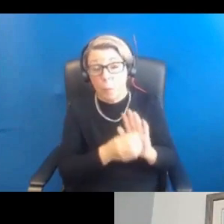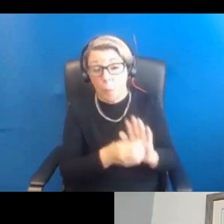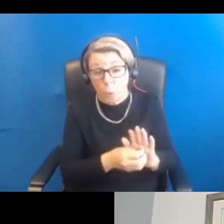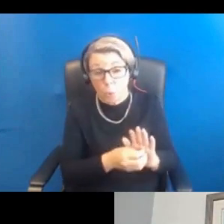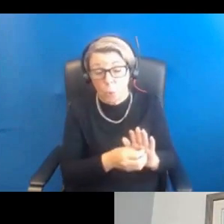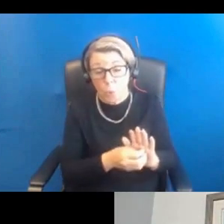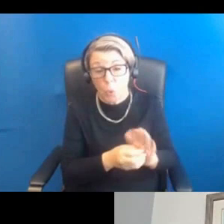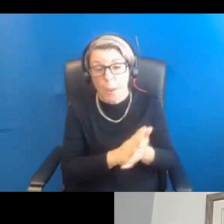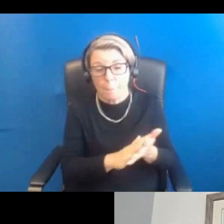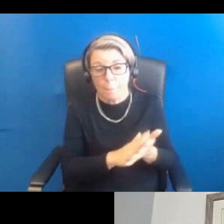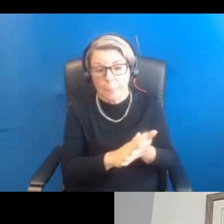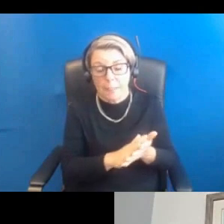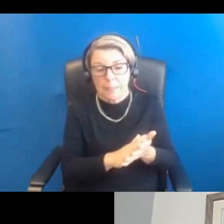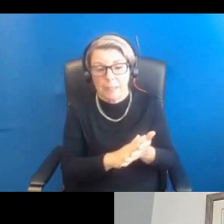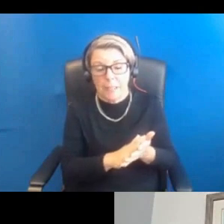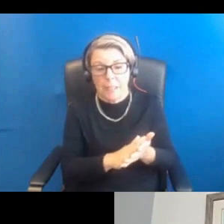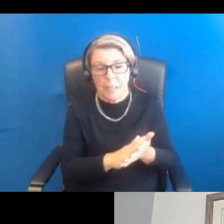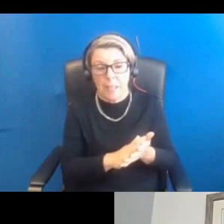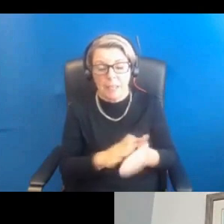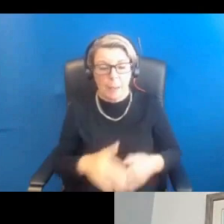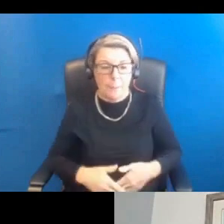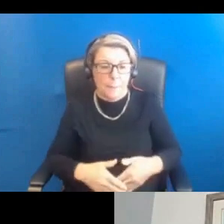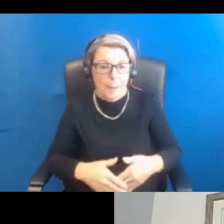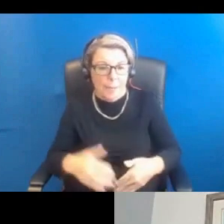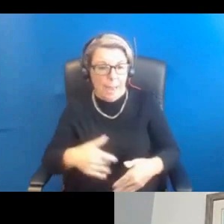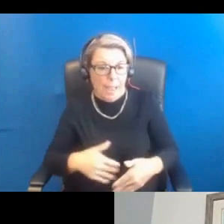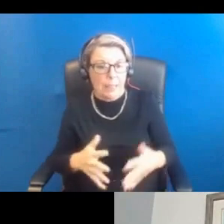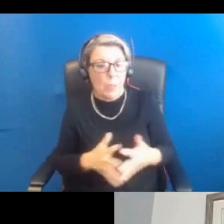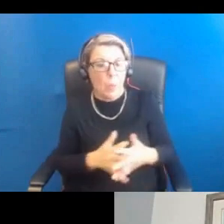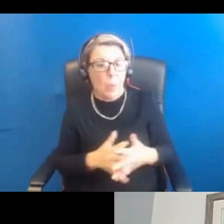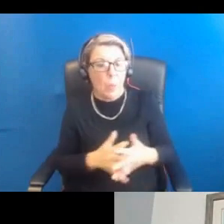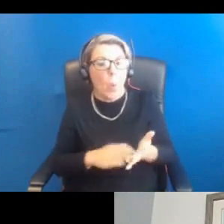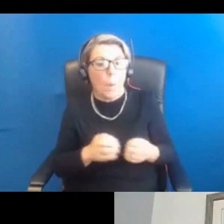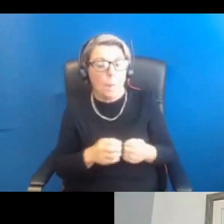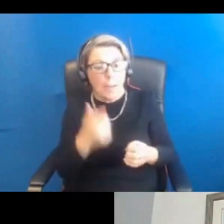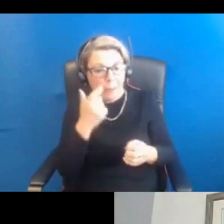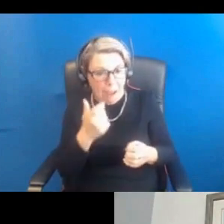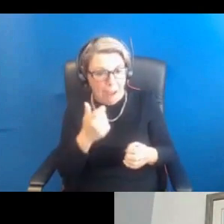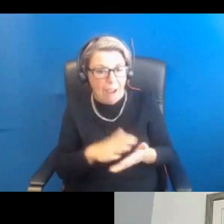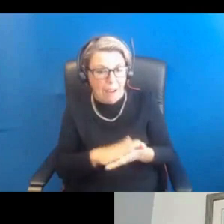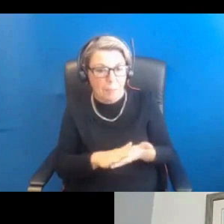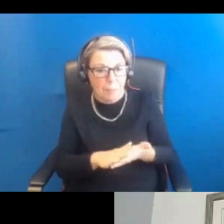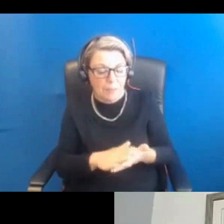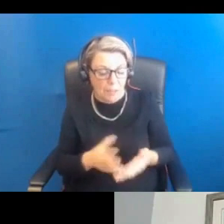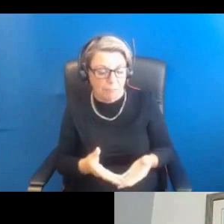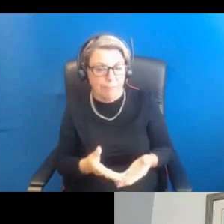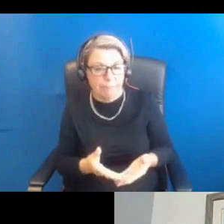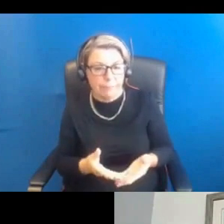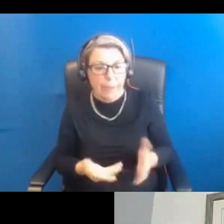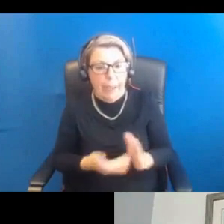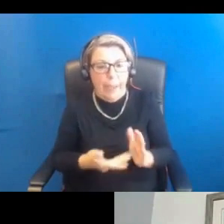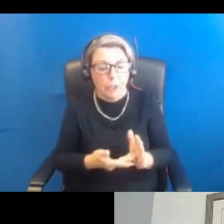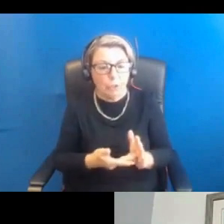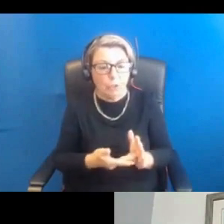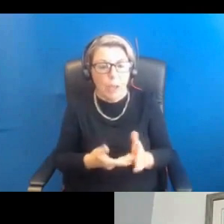exposed to a little bit extra male type hormone. And we do know that during pregnancy, women with PCOS have a little bit of extra male type hormone.